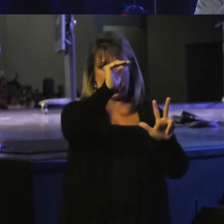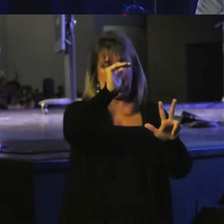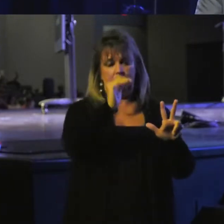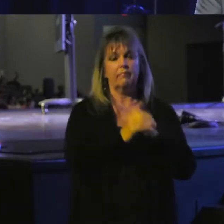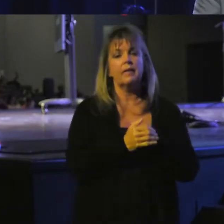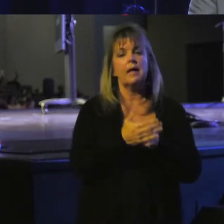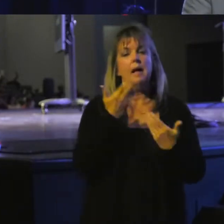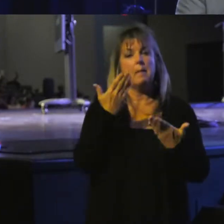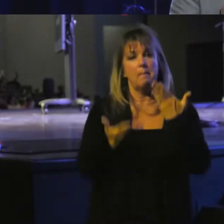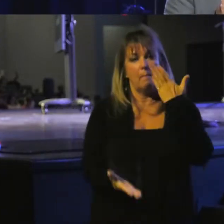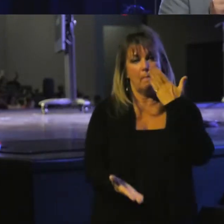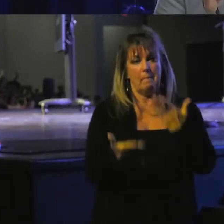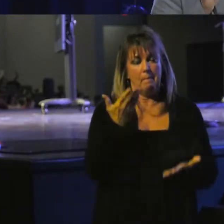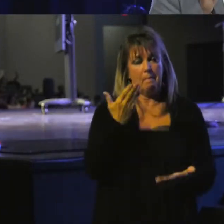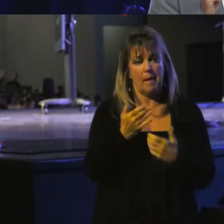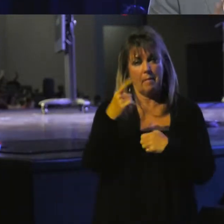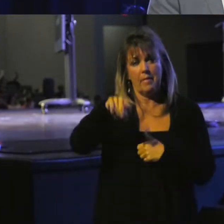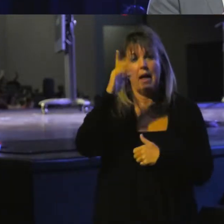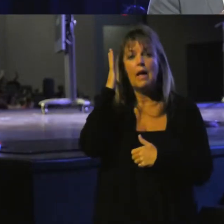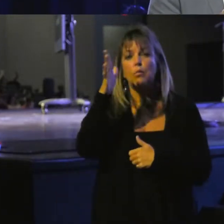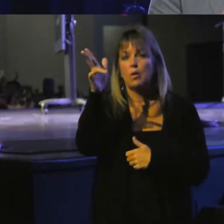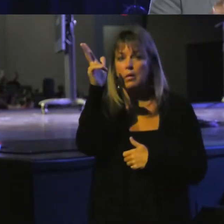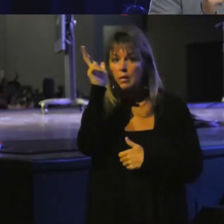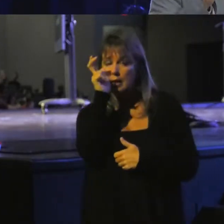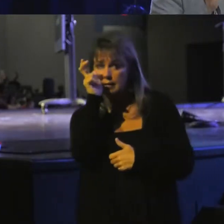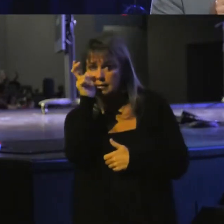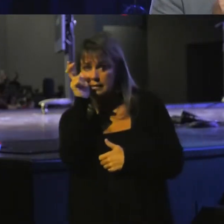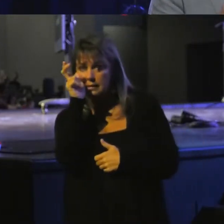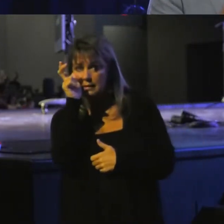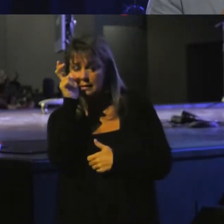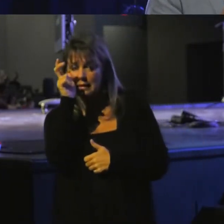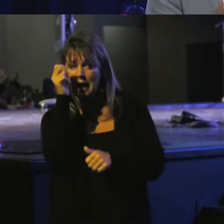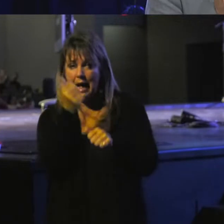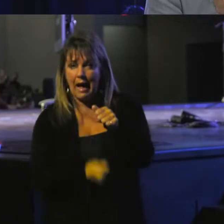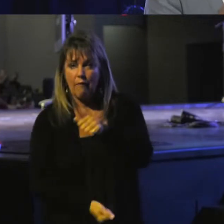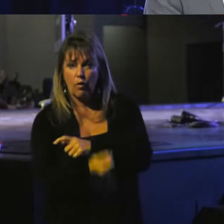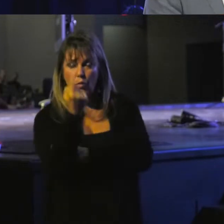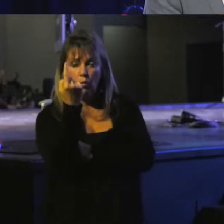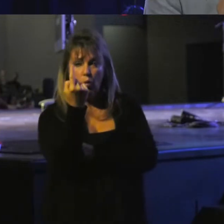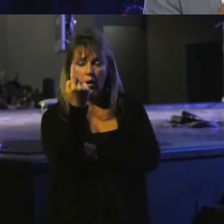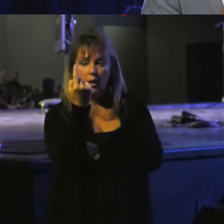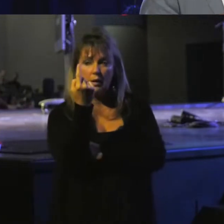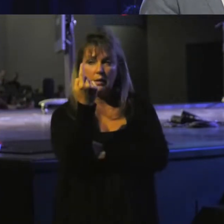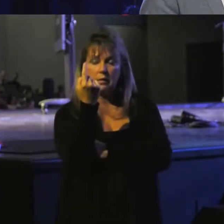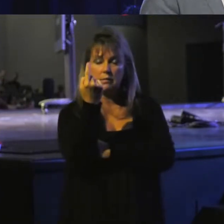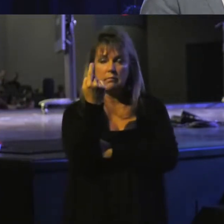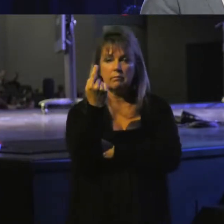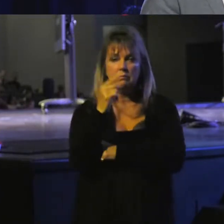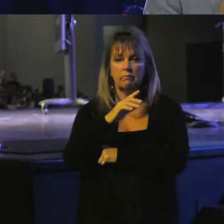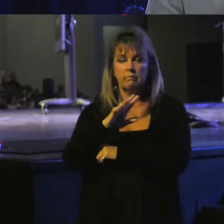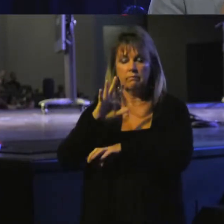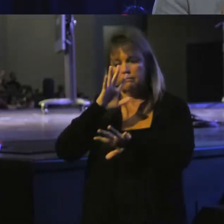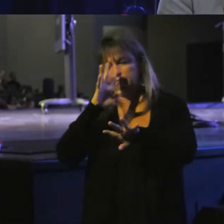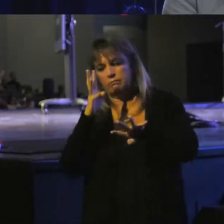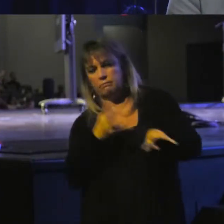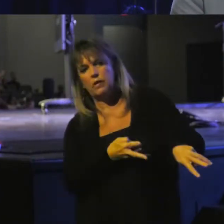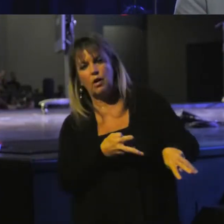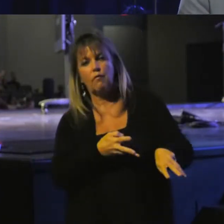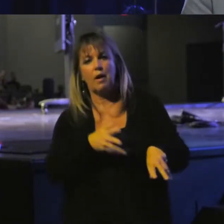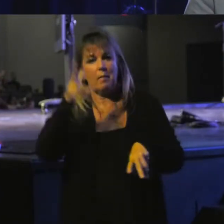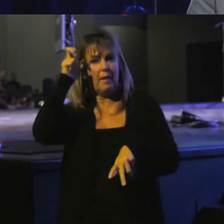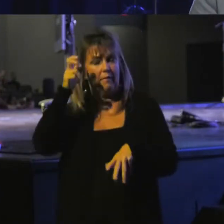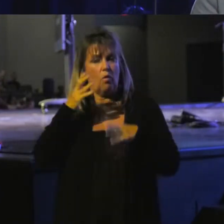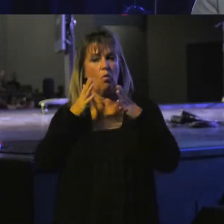It may be they will listen, and everyone turn from his evil way, that I may